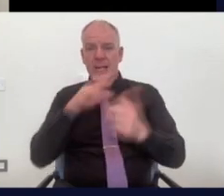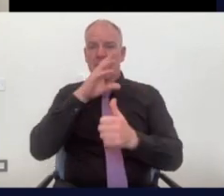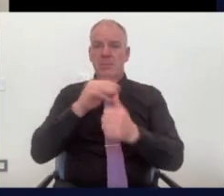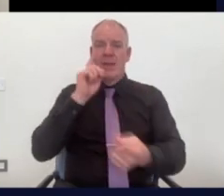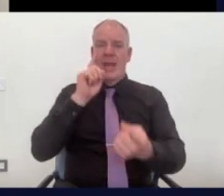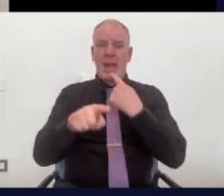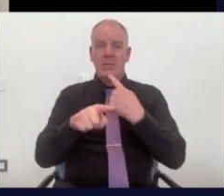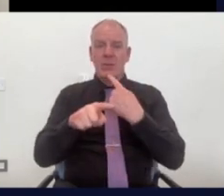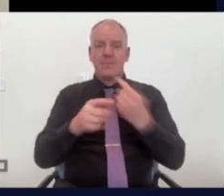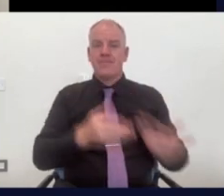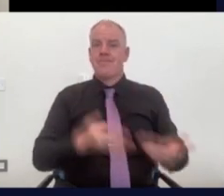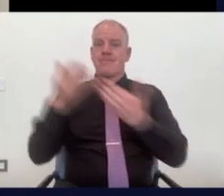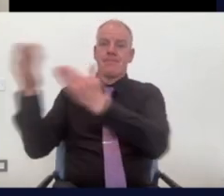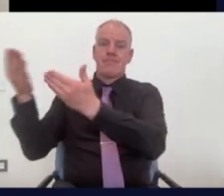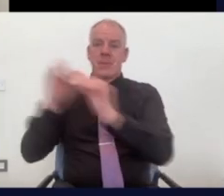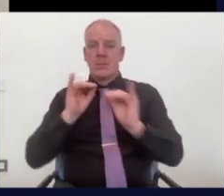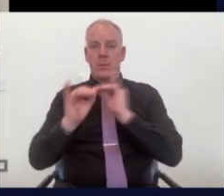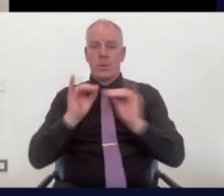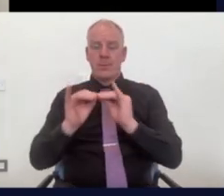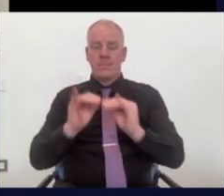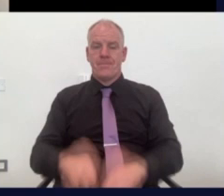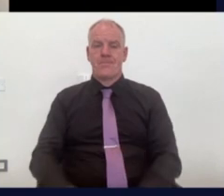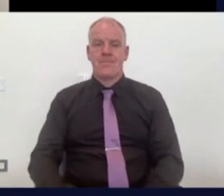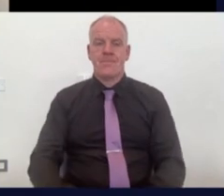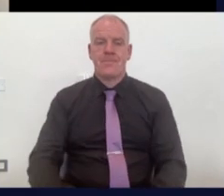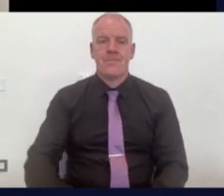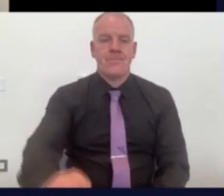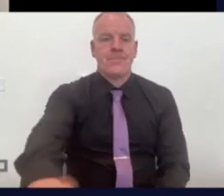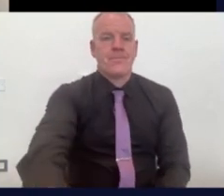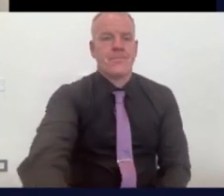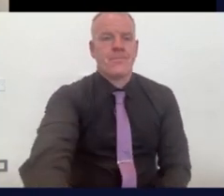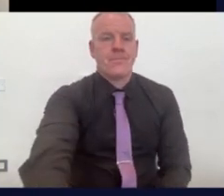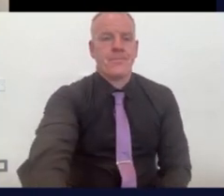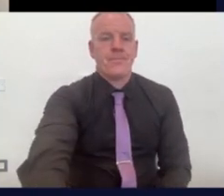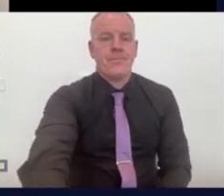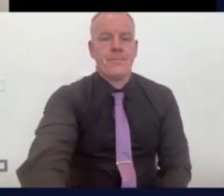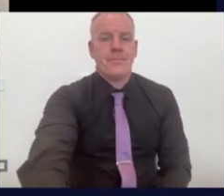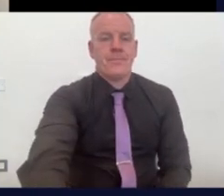this could be made particularly impactful? If you want to raise your actual hand, I'll come to you. Other than that, I will just pick somebody.